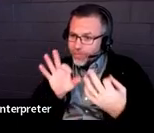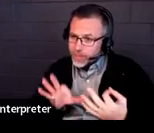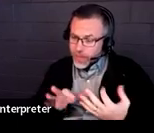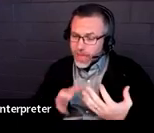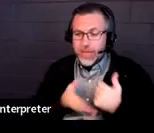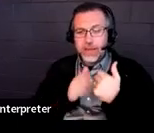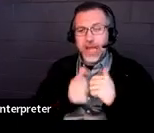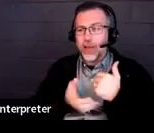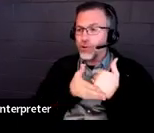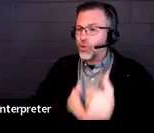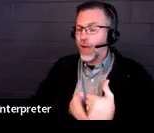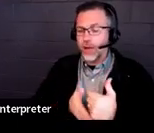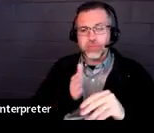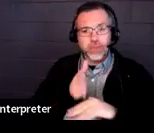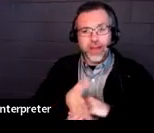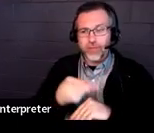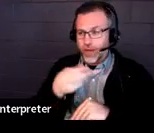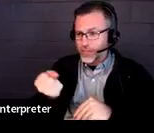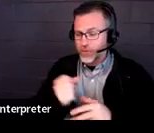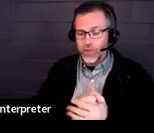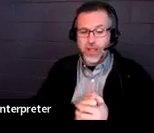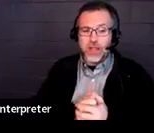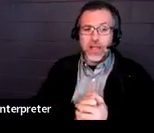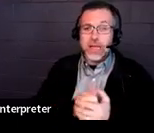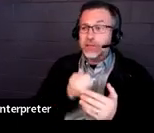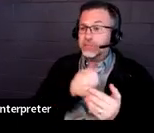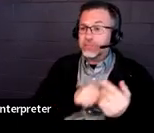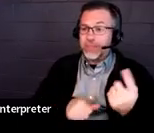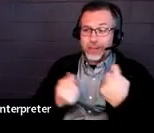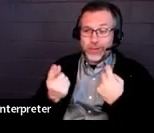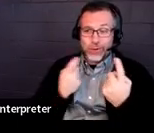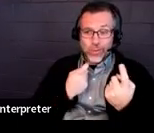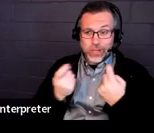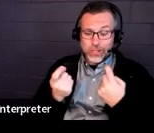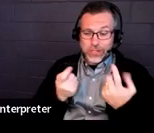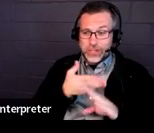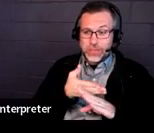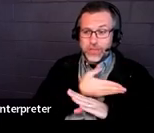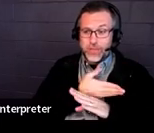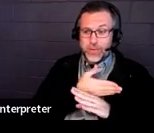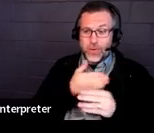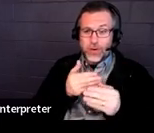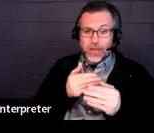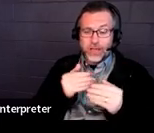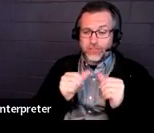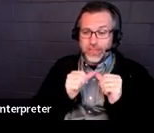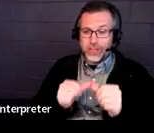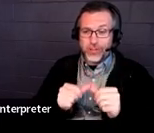So, any questions before I move on to the last little bit?